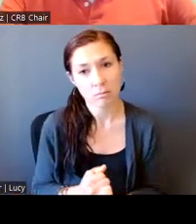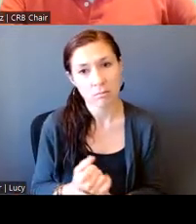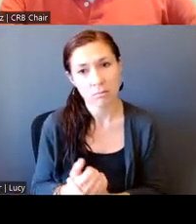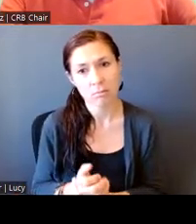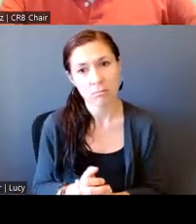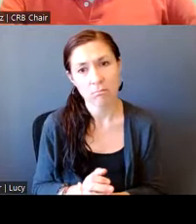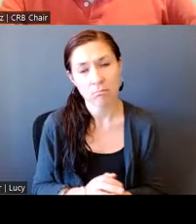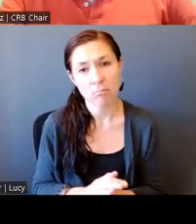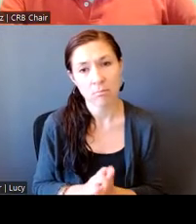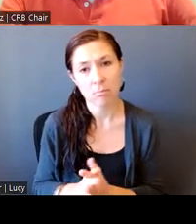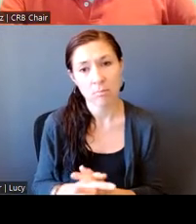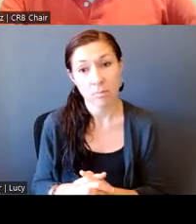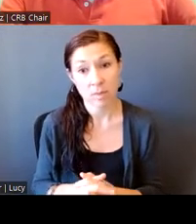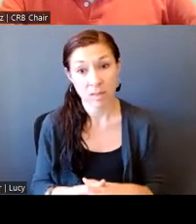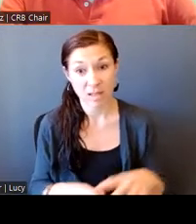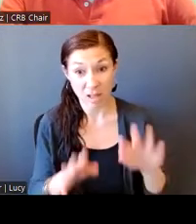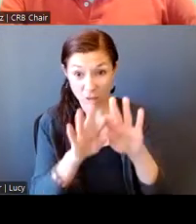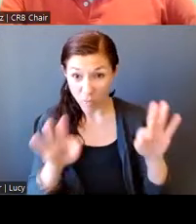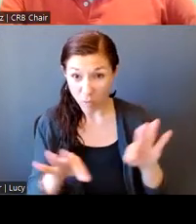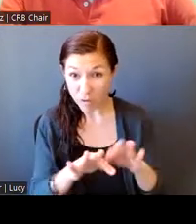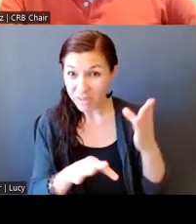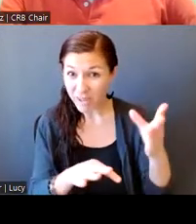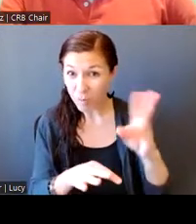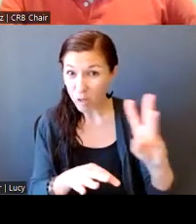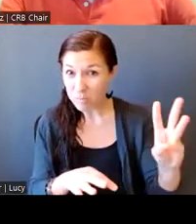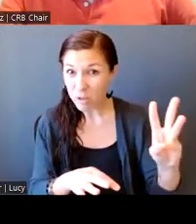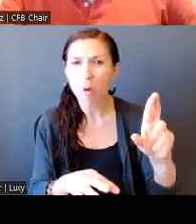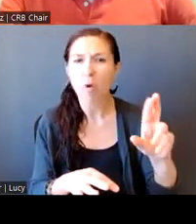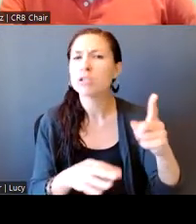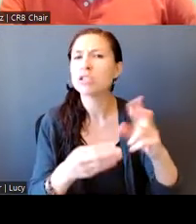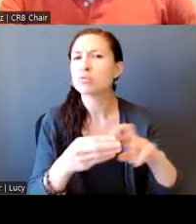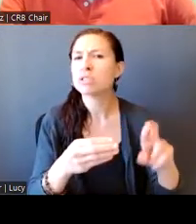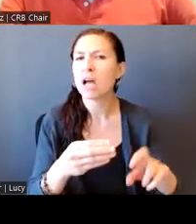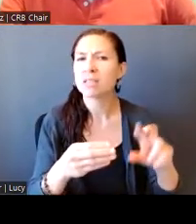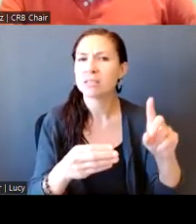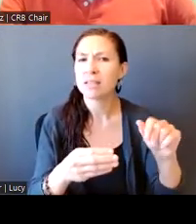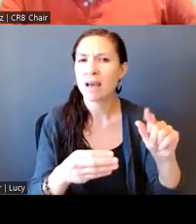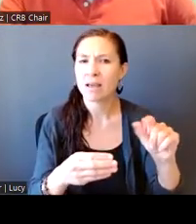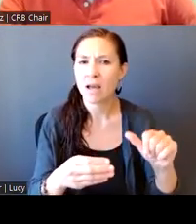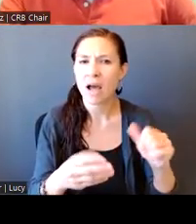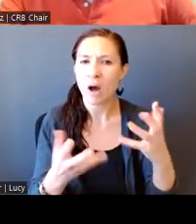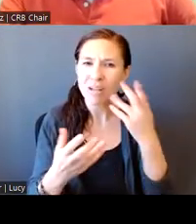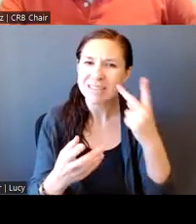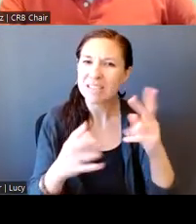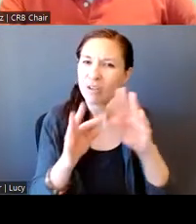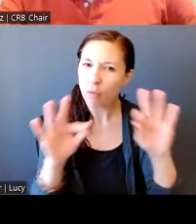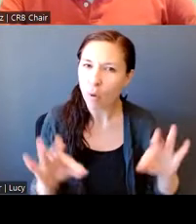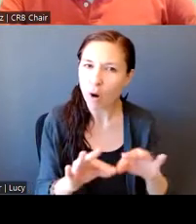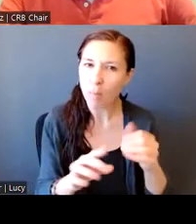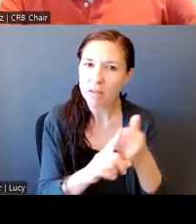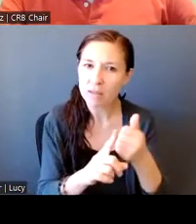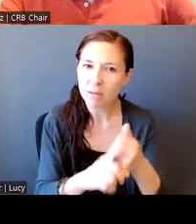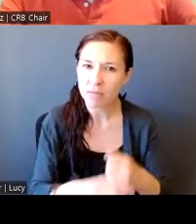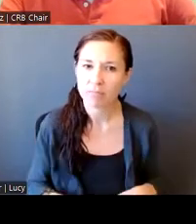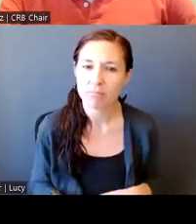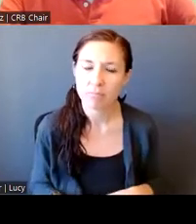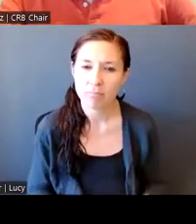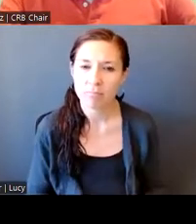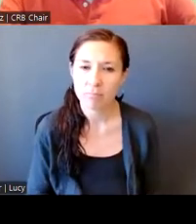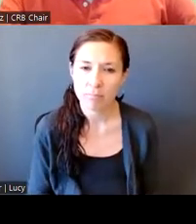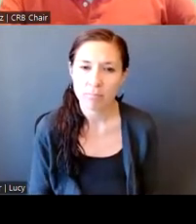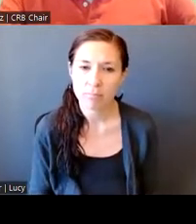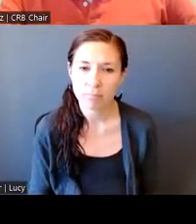The, the FIO form is on your website or just the results on, of the, uh, the actual form itself.